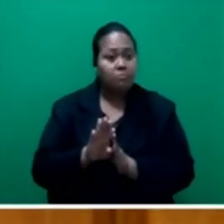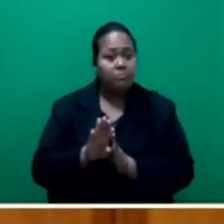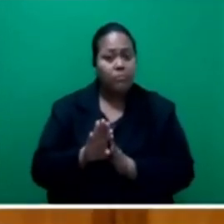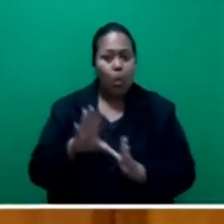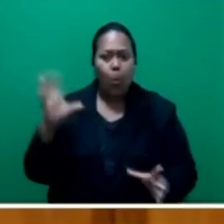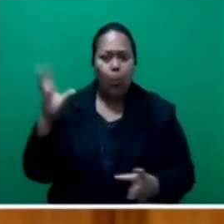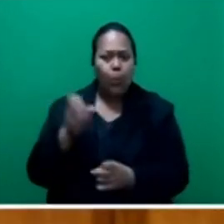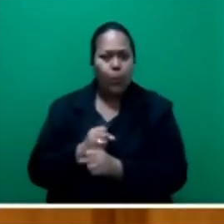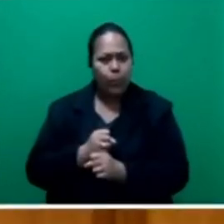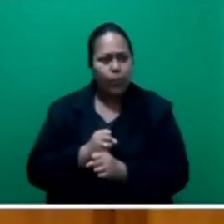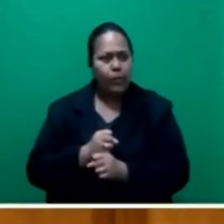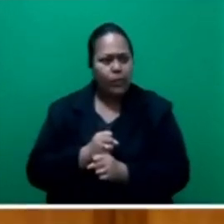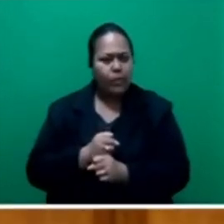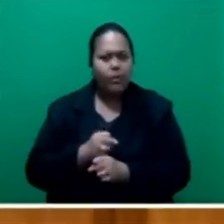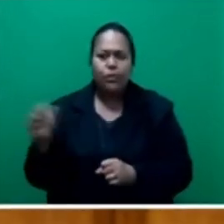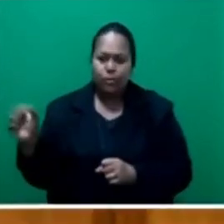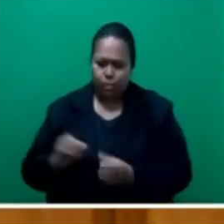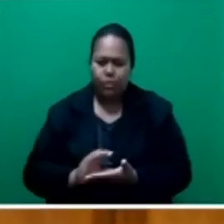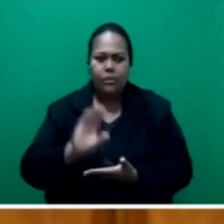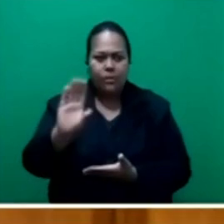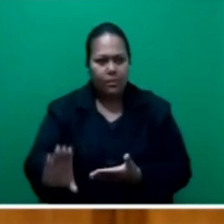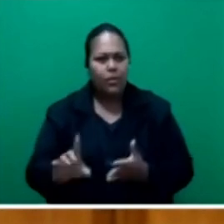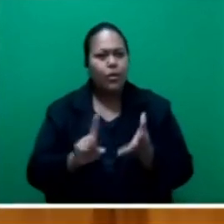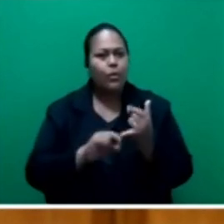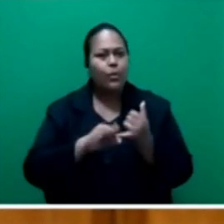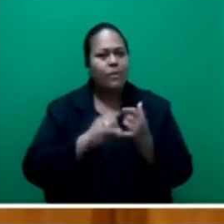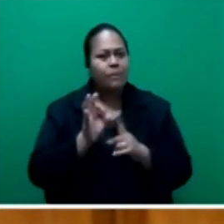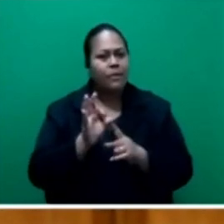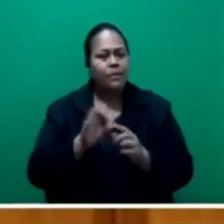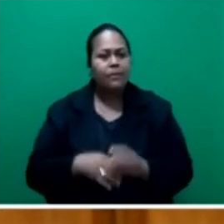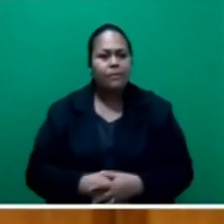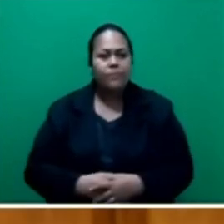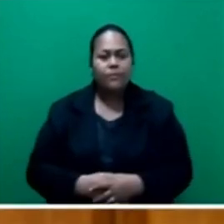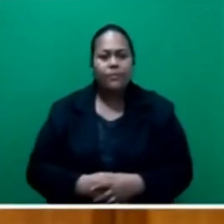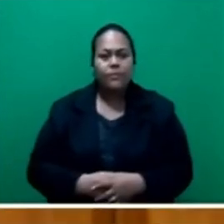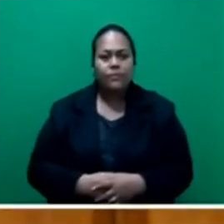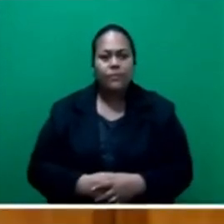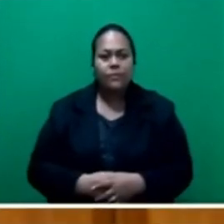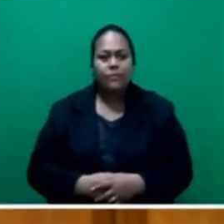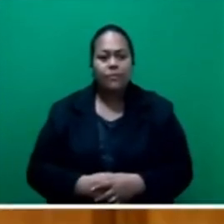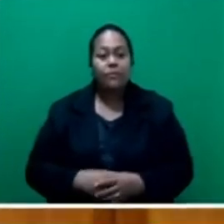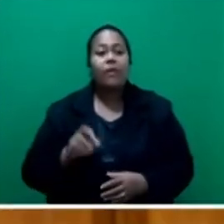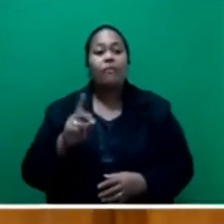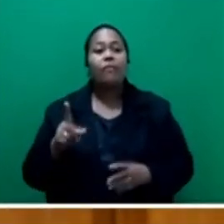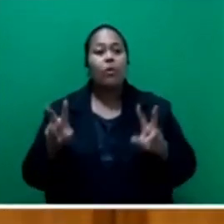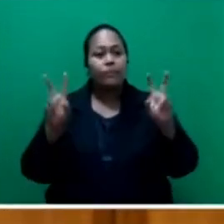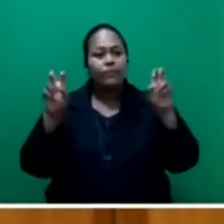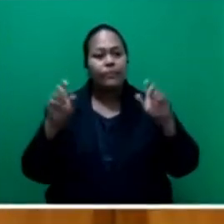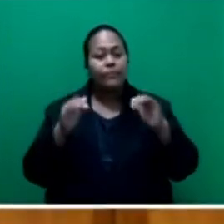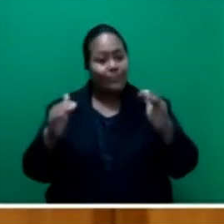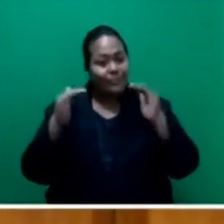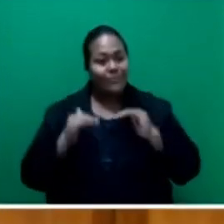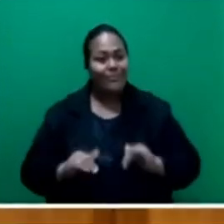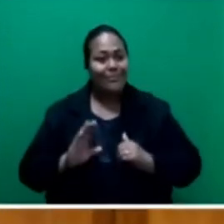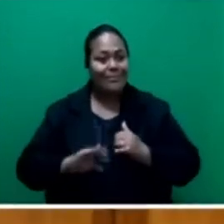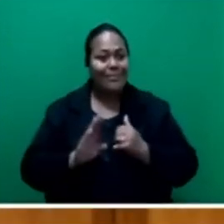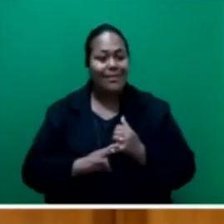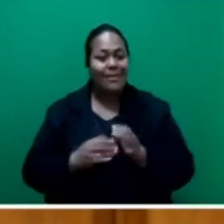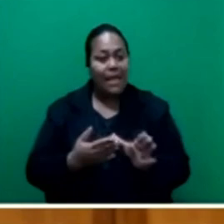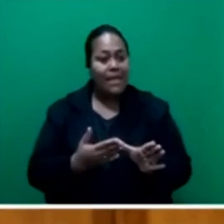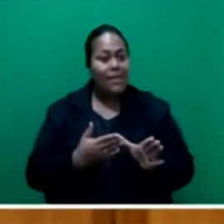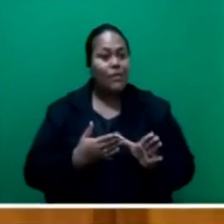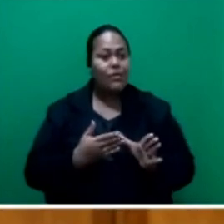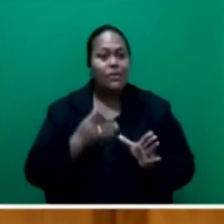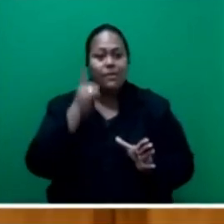part in head 50. Lastly, Mr. Speaker, sir, in terms of the indigenous people, which others have already spoken